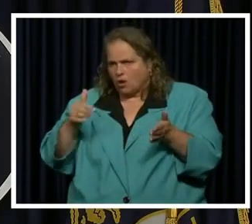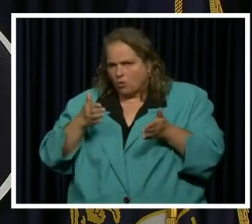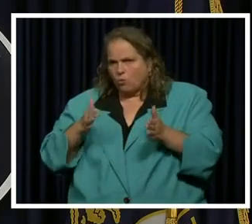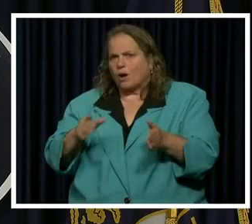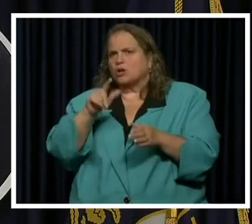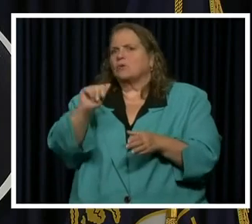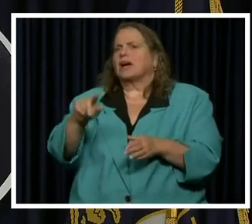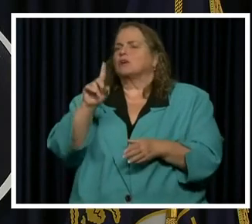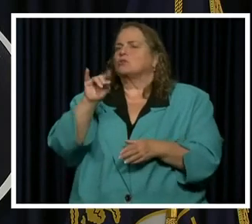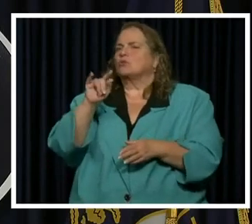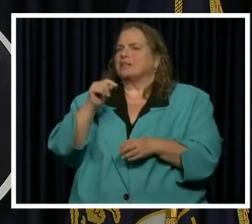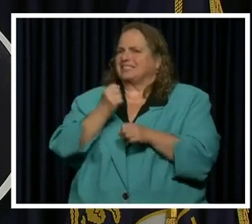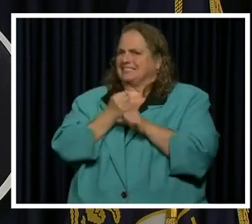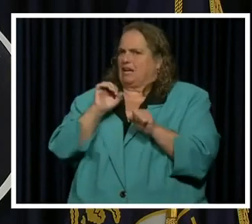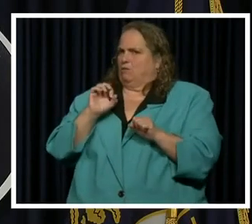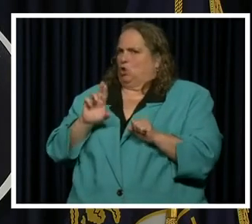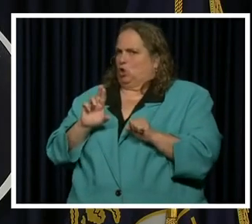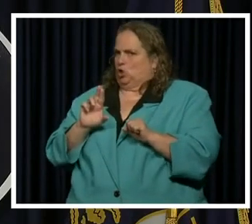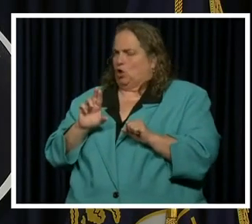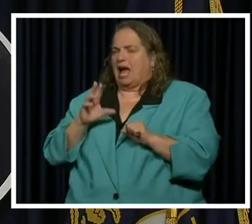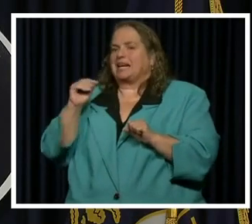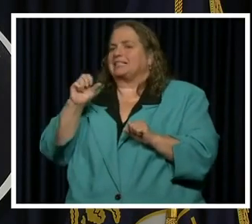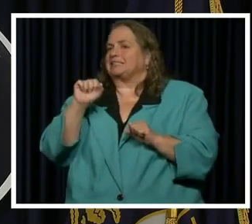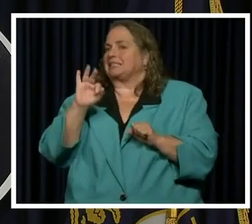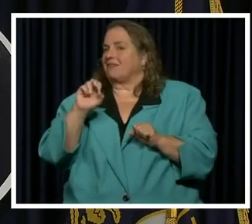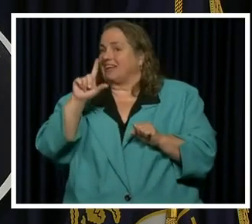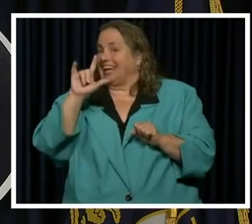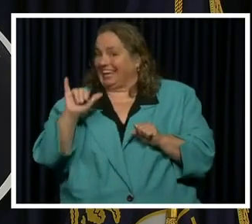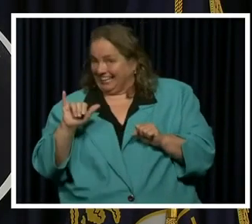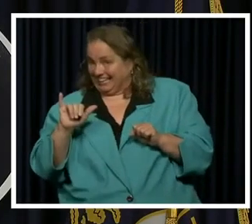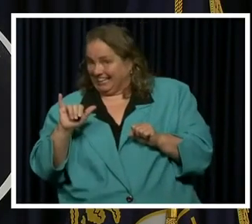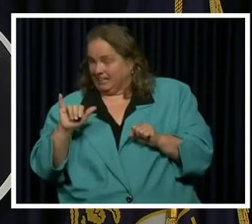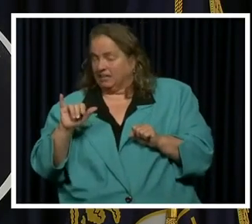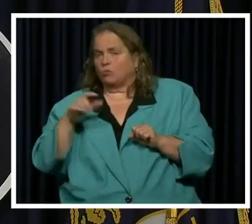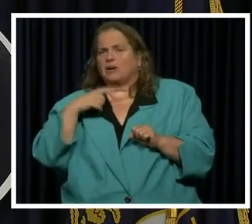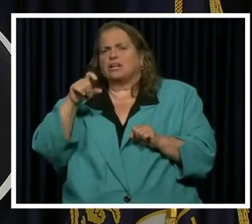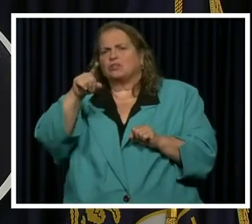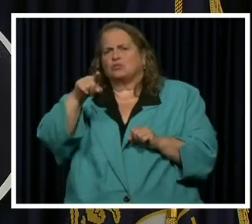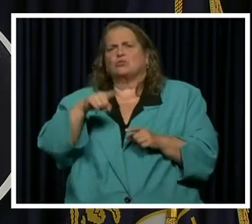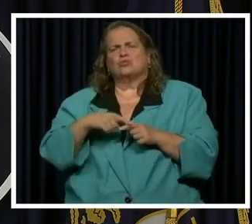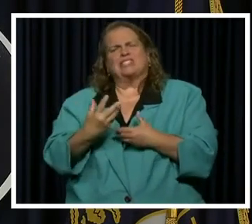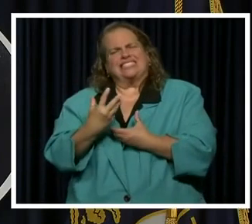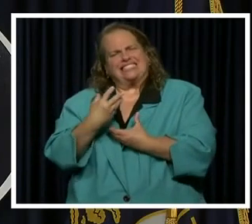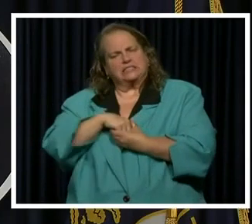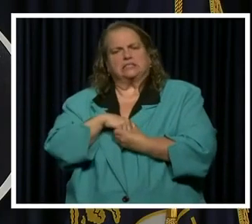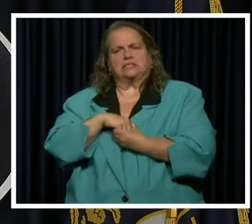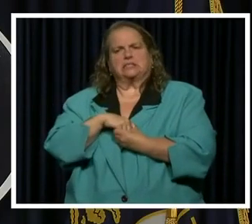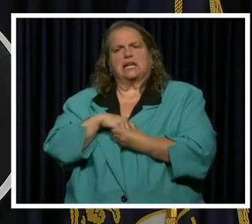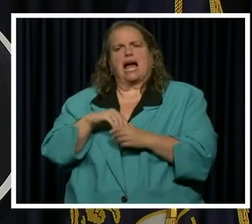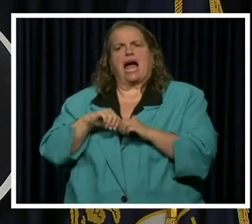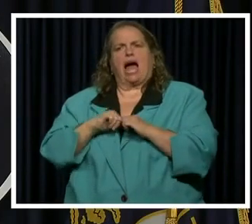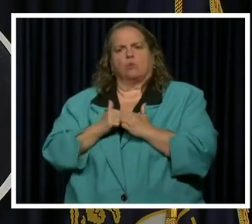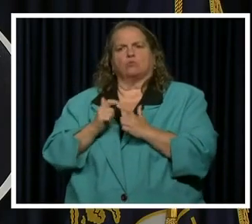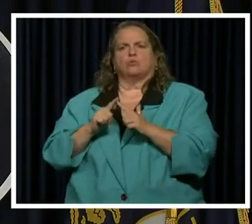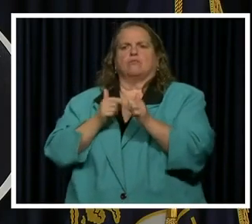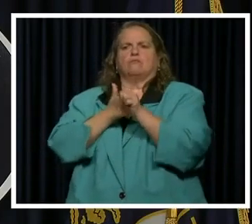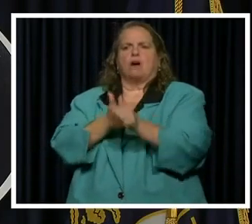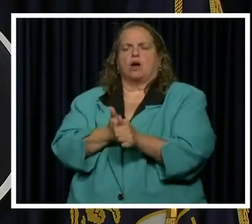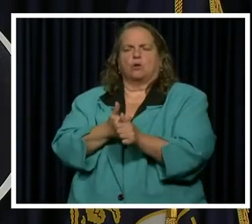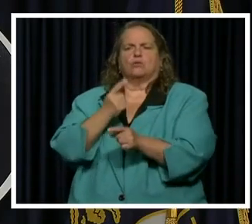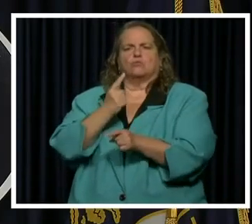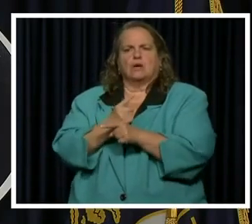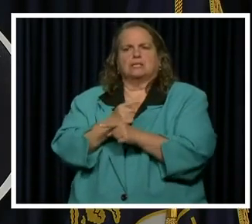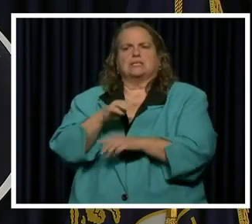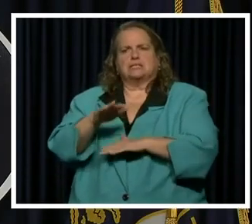safer, hopefully safely. Uh, we just really need you to buy in, uh, to follow these steps